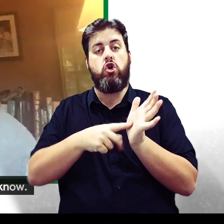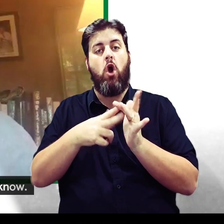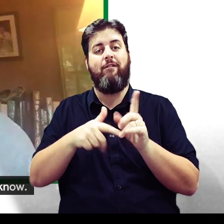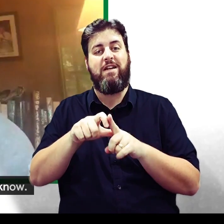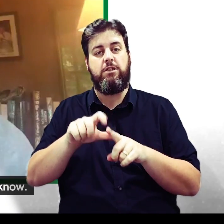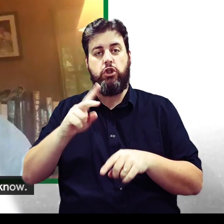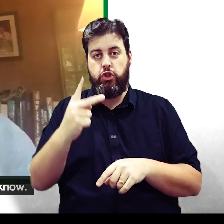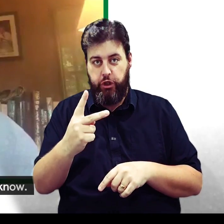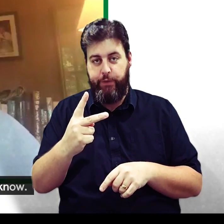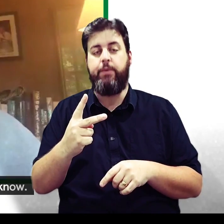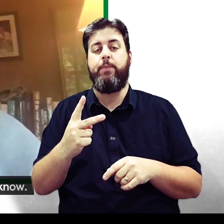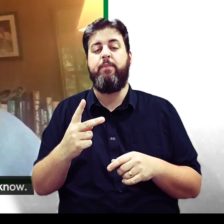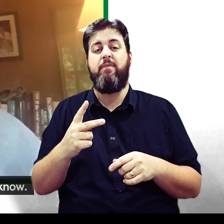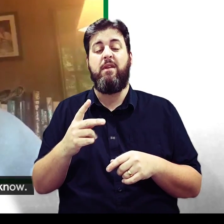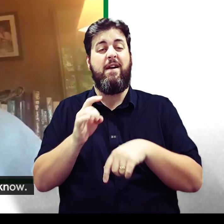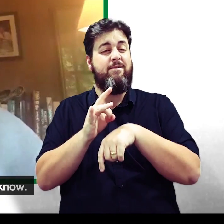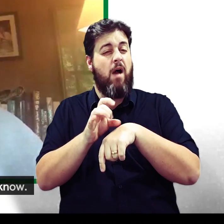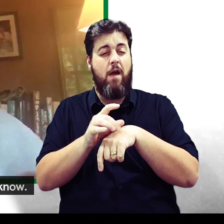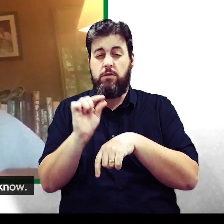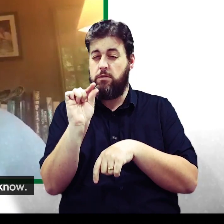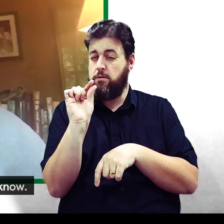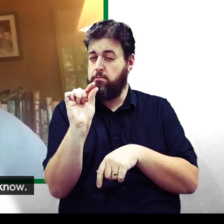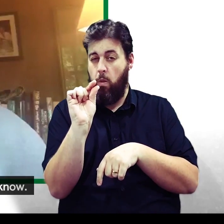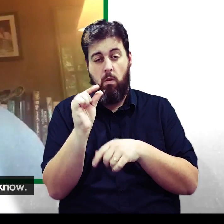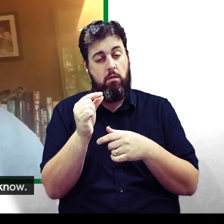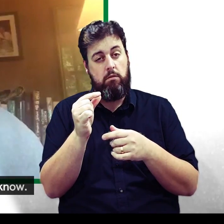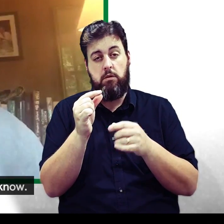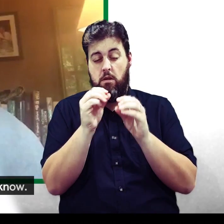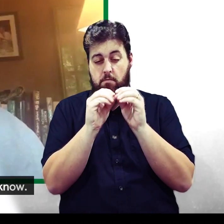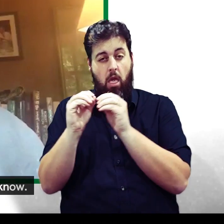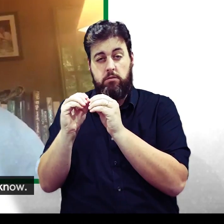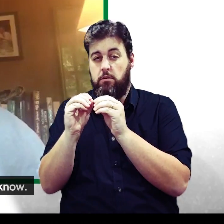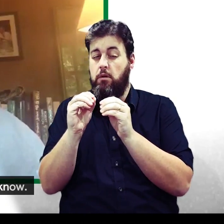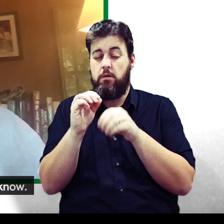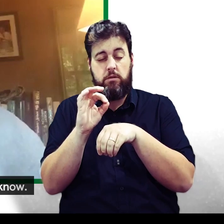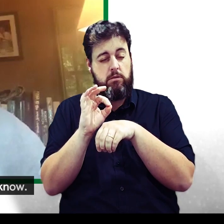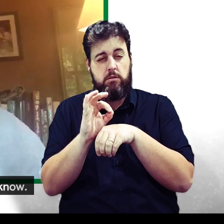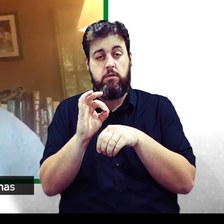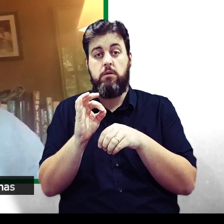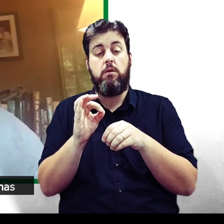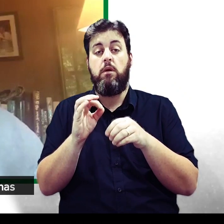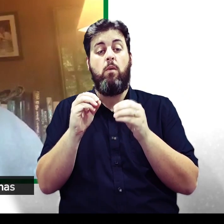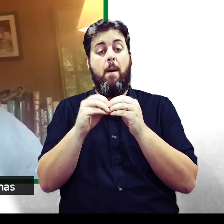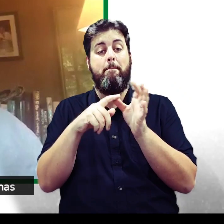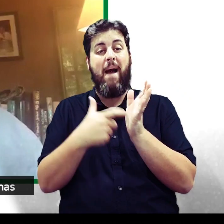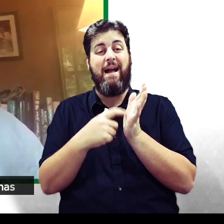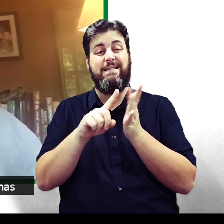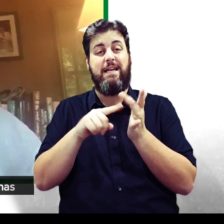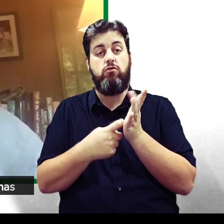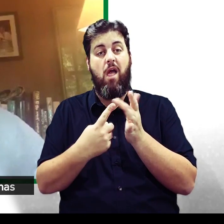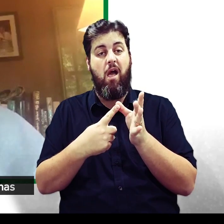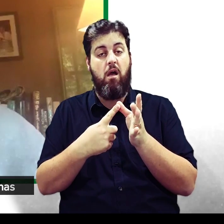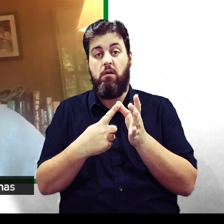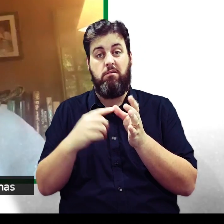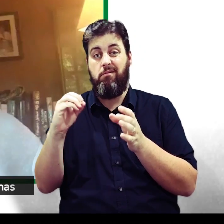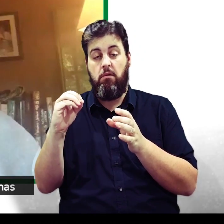viruses are very, very tiny. They're the smallest particles that are living that we know. They're much smaller than bacteria.